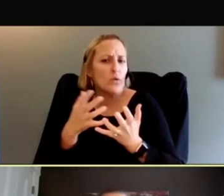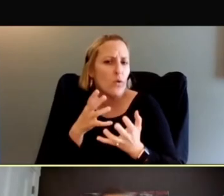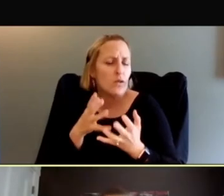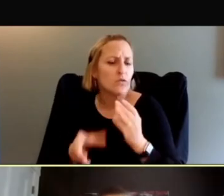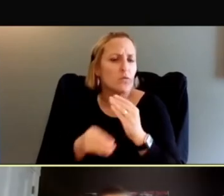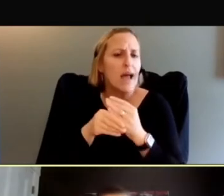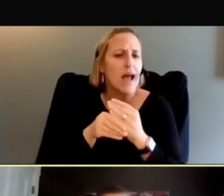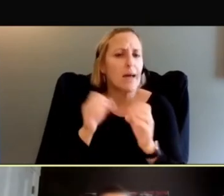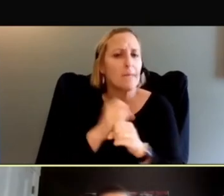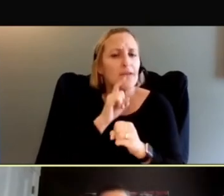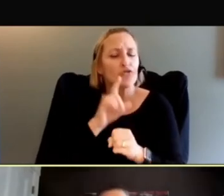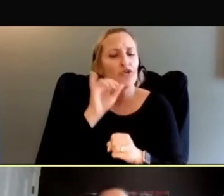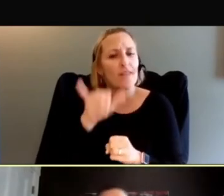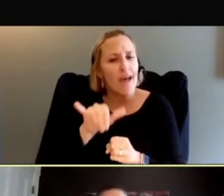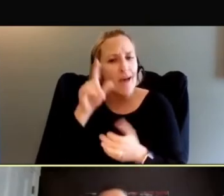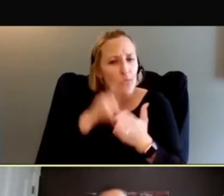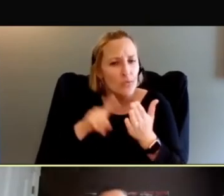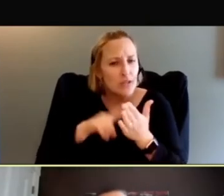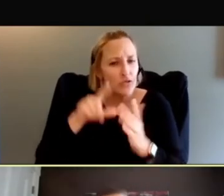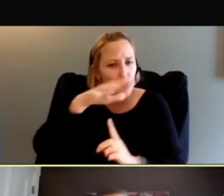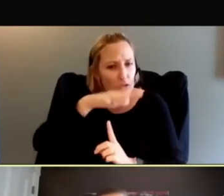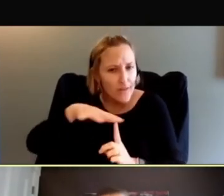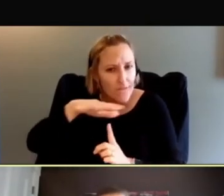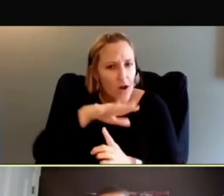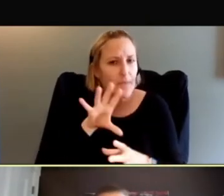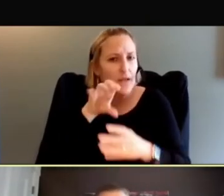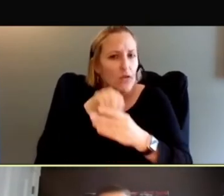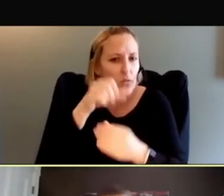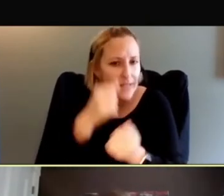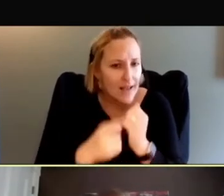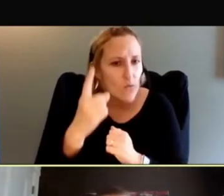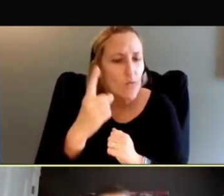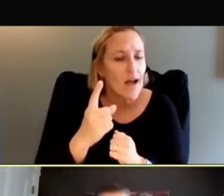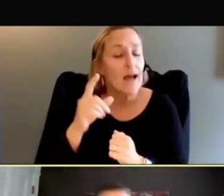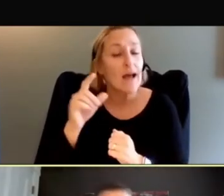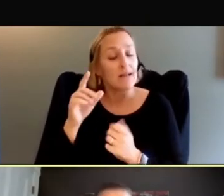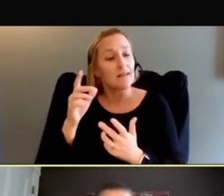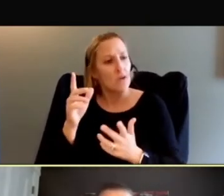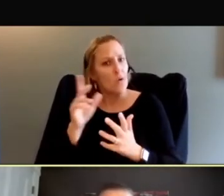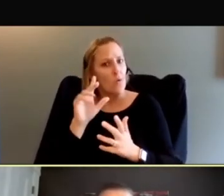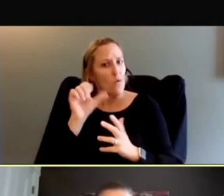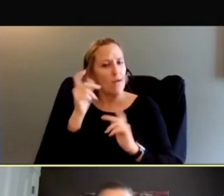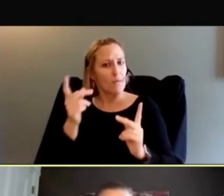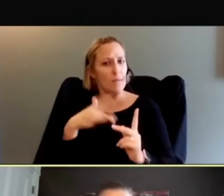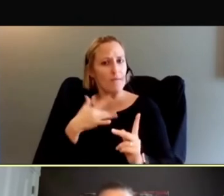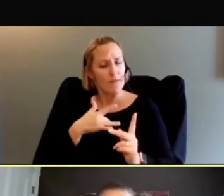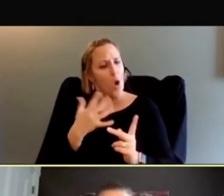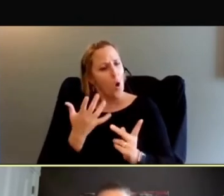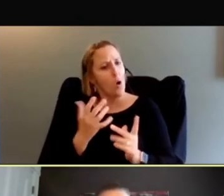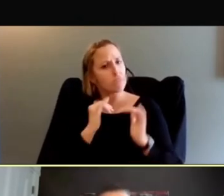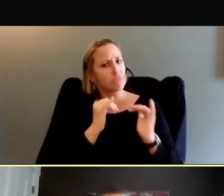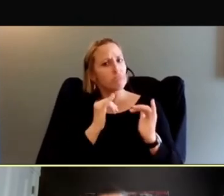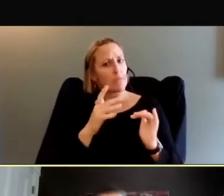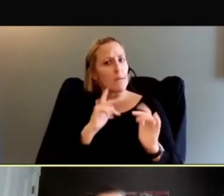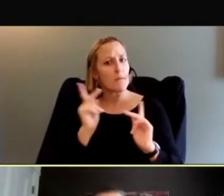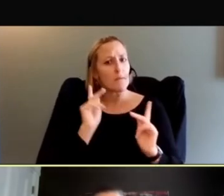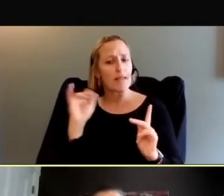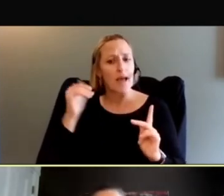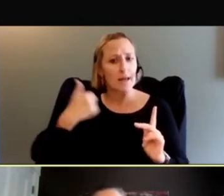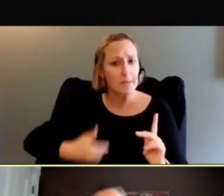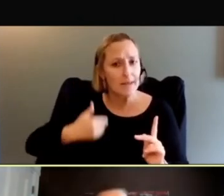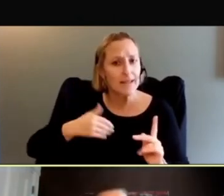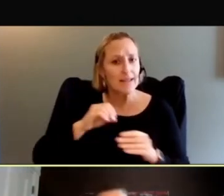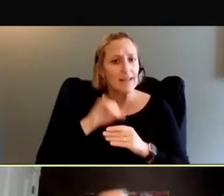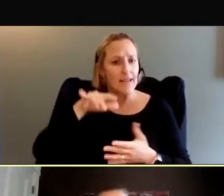research environment that feels like, yes, people like me are participating in studies. And then usability testing